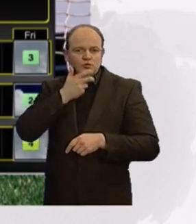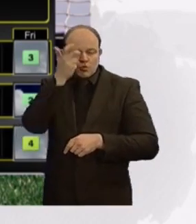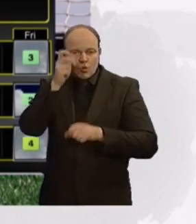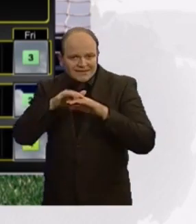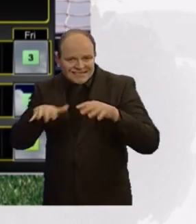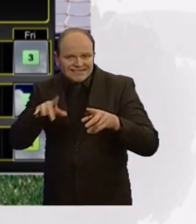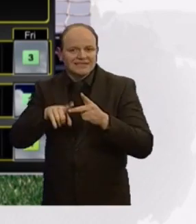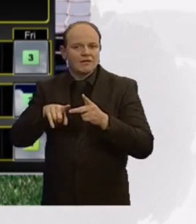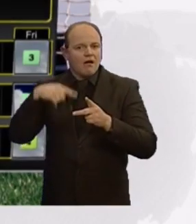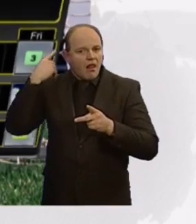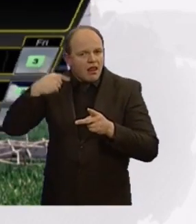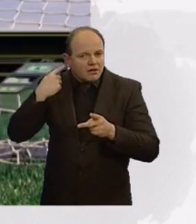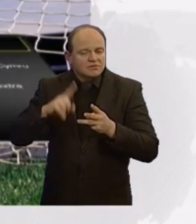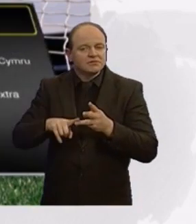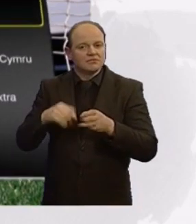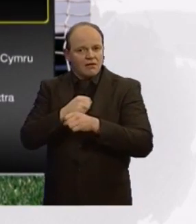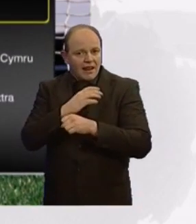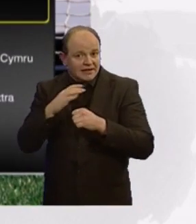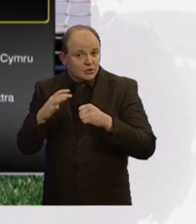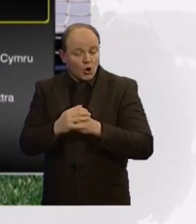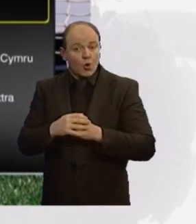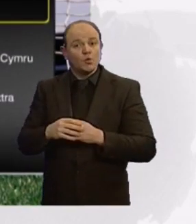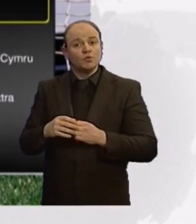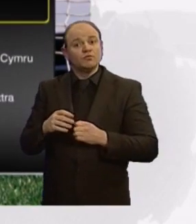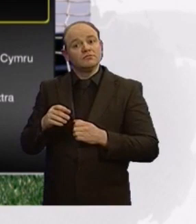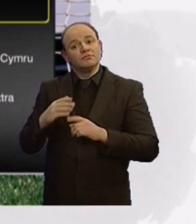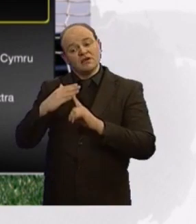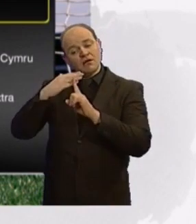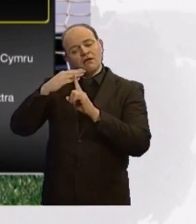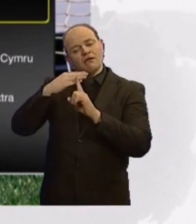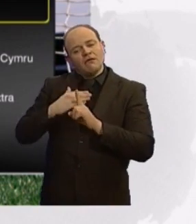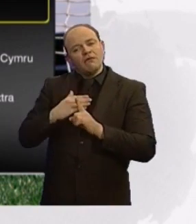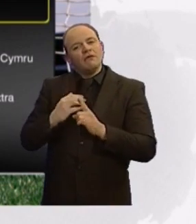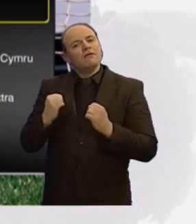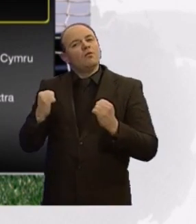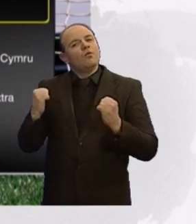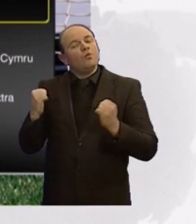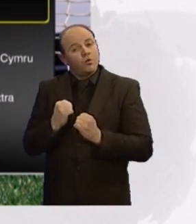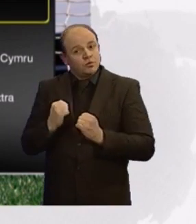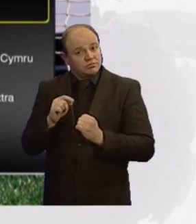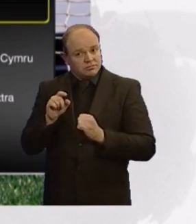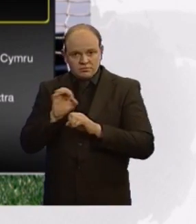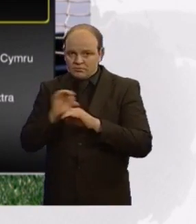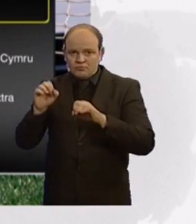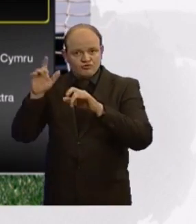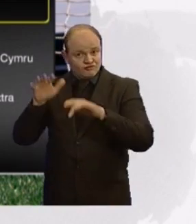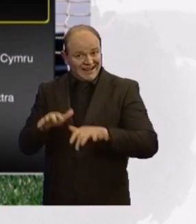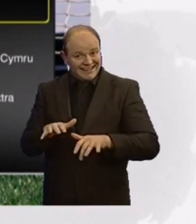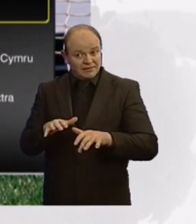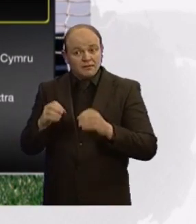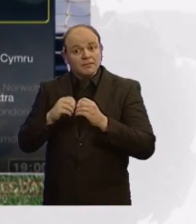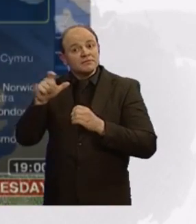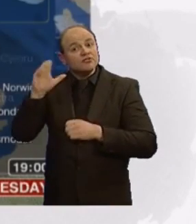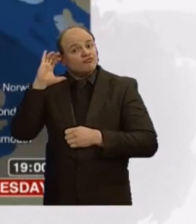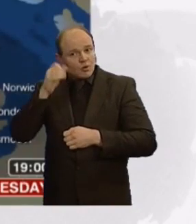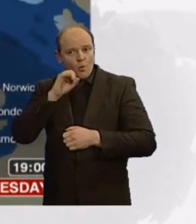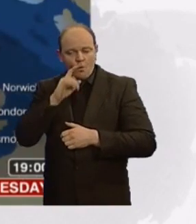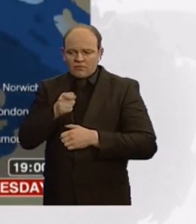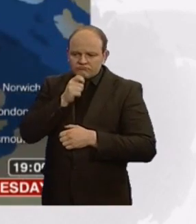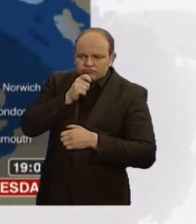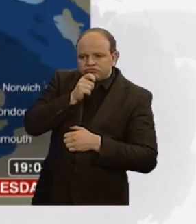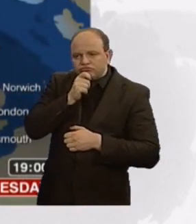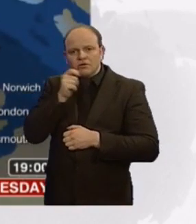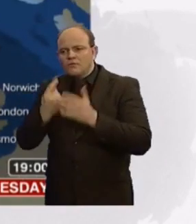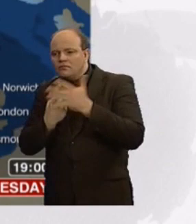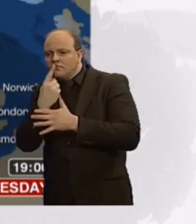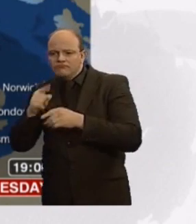London, and it'll be a fine evening. Temperatures just above freezing. It'll be dry, and BBC Radio has coverage. Now let's move on through the evening and overnight,